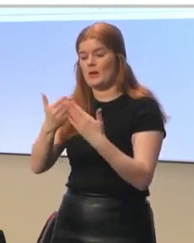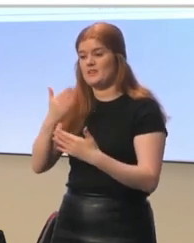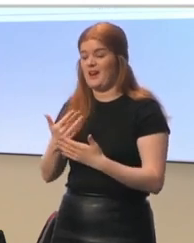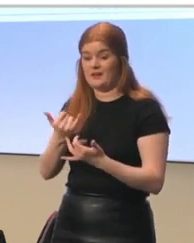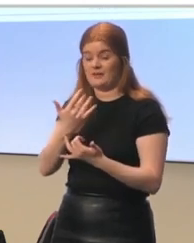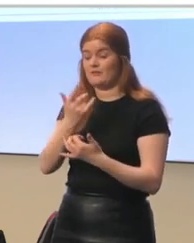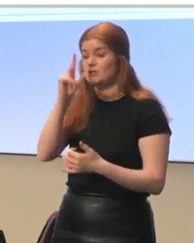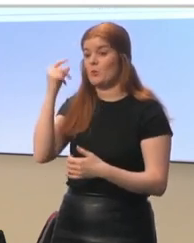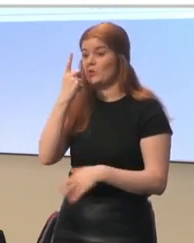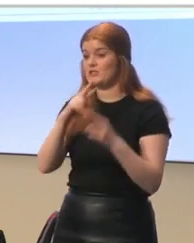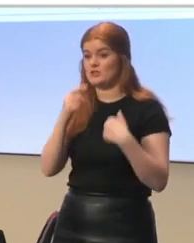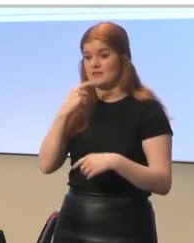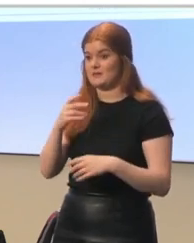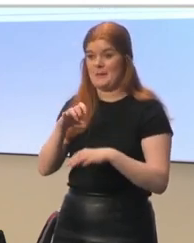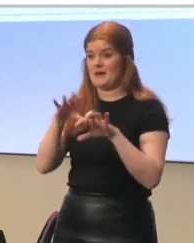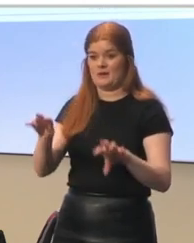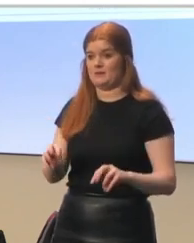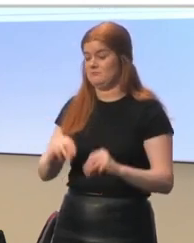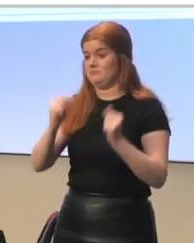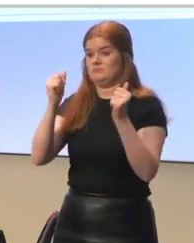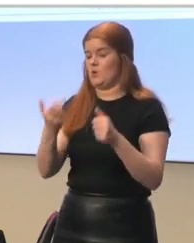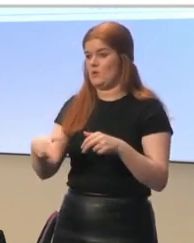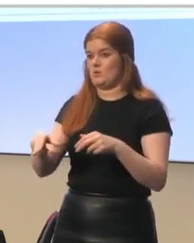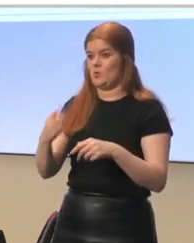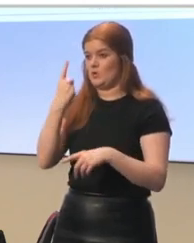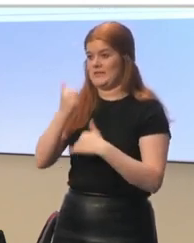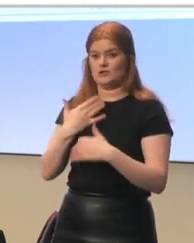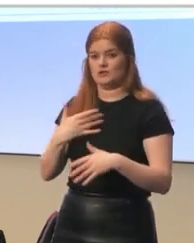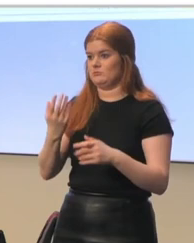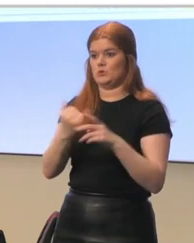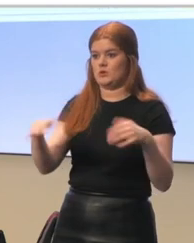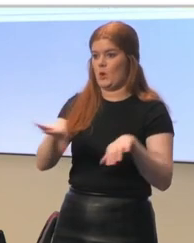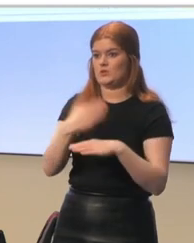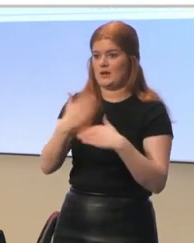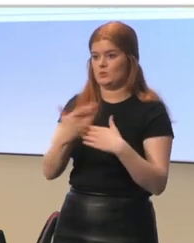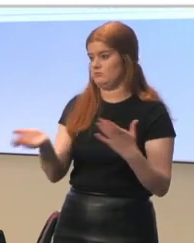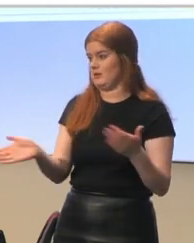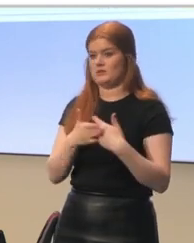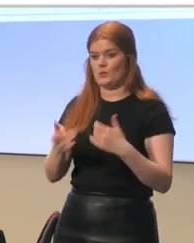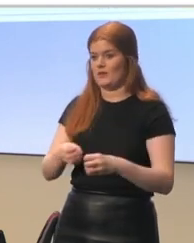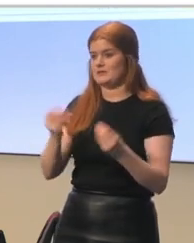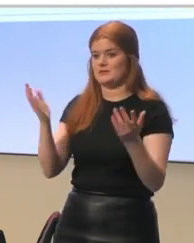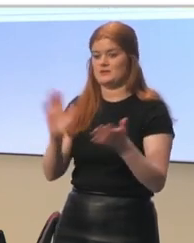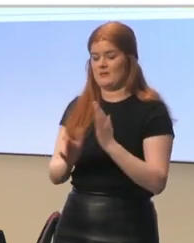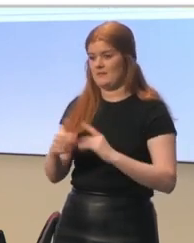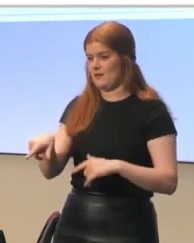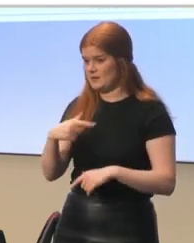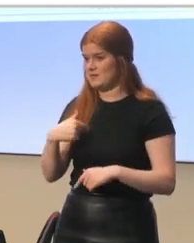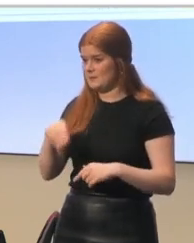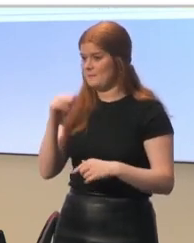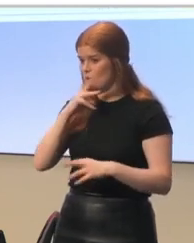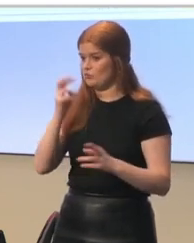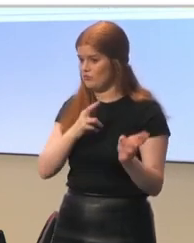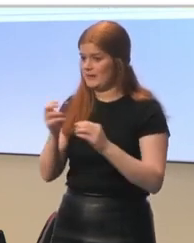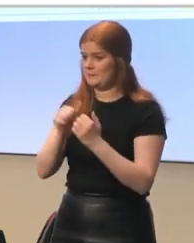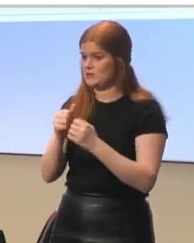pandemic happened, like overnight, schools were closed. They said, it's important that we now meet with the